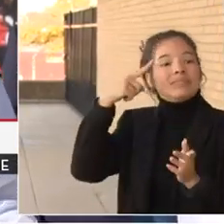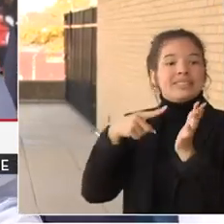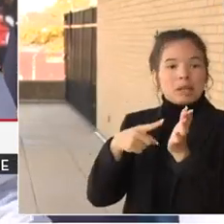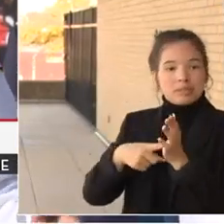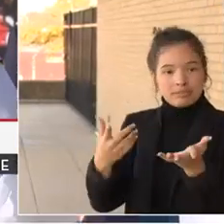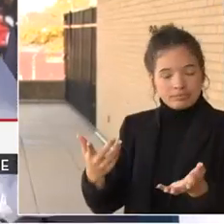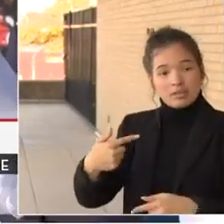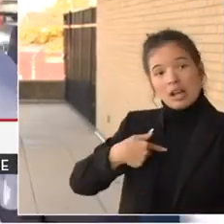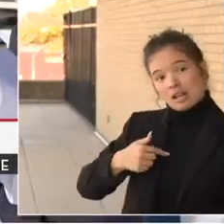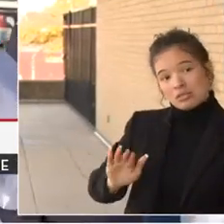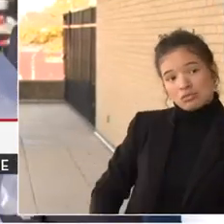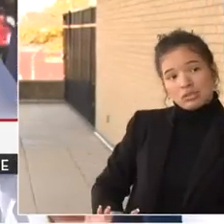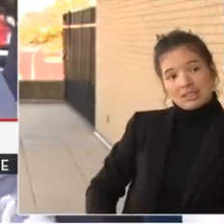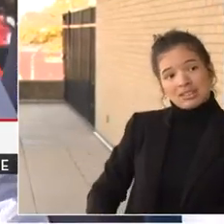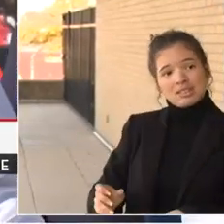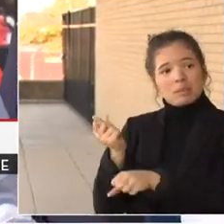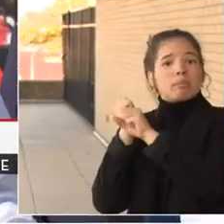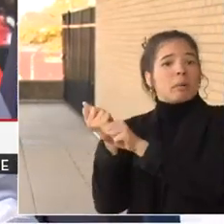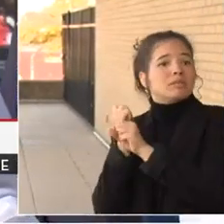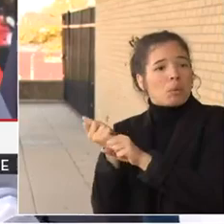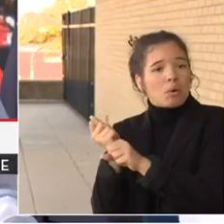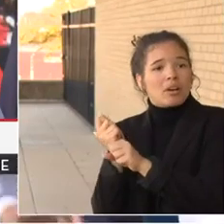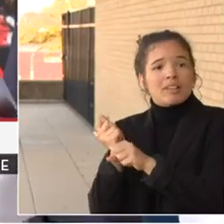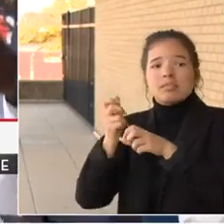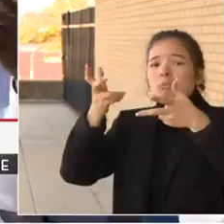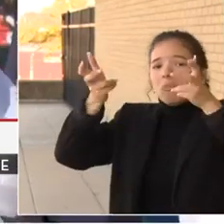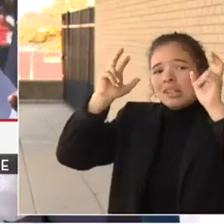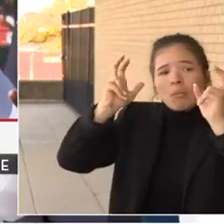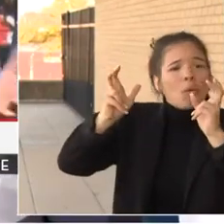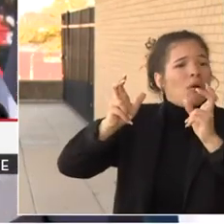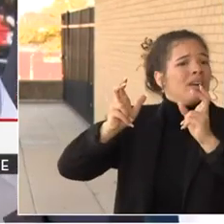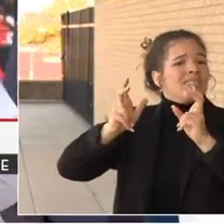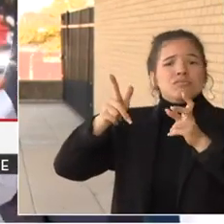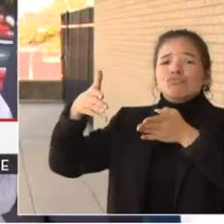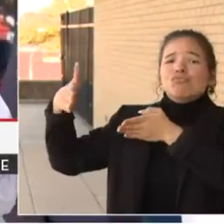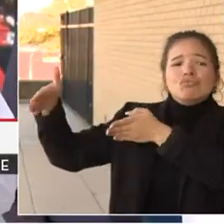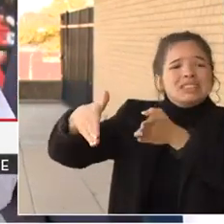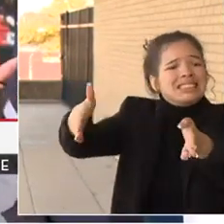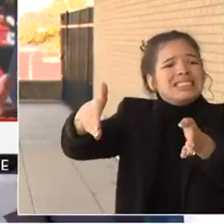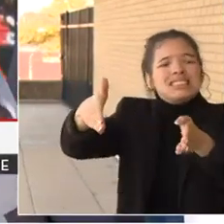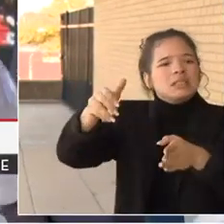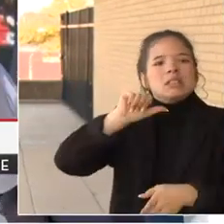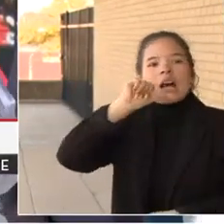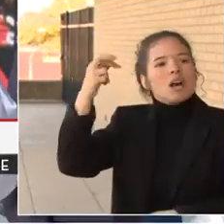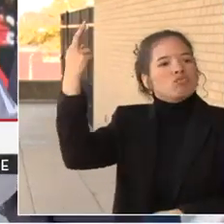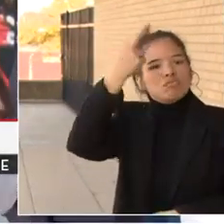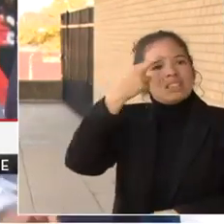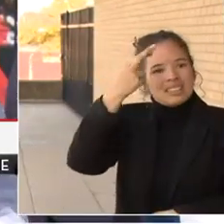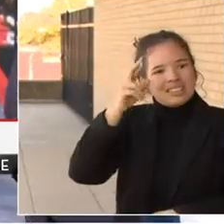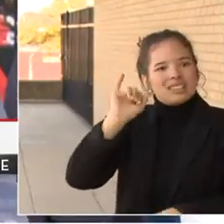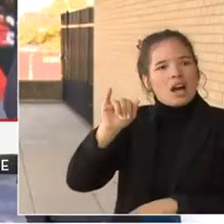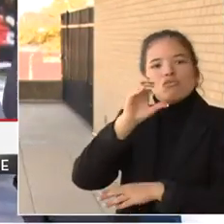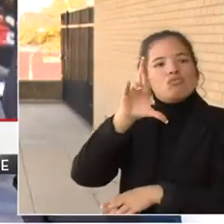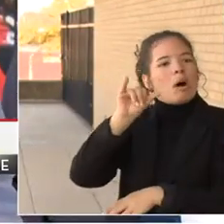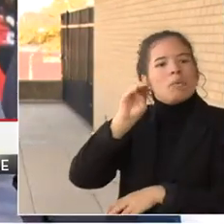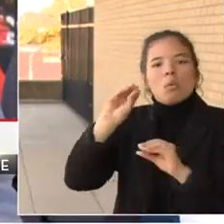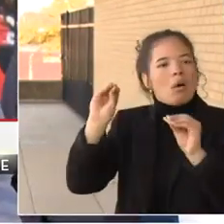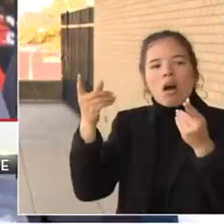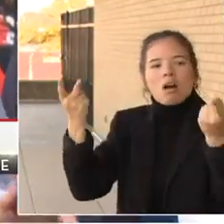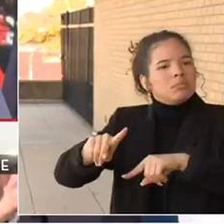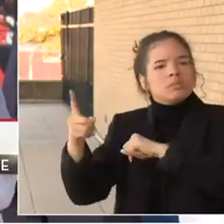back when I was a kid, I didn't realize that was a crime, but it's still on our books. It's not enforced, but it is in the criminal code.